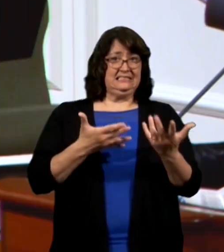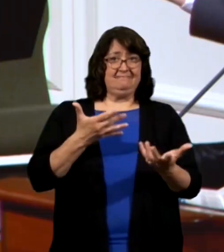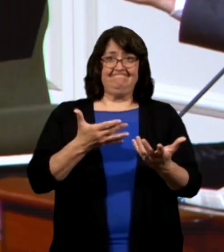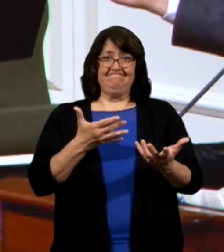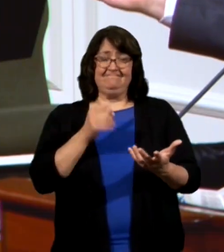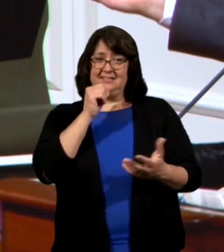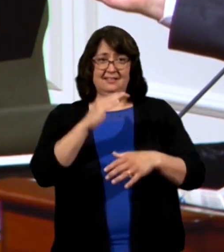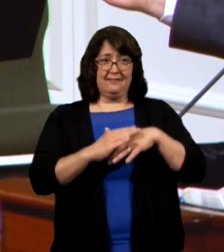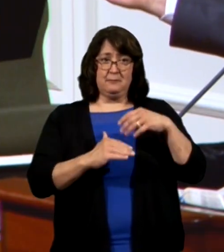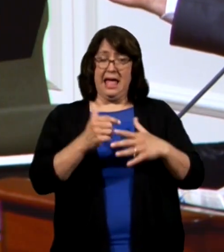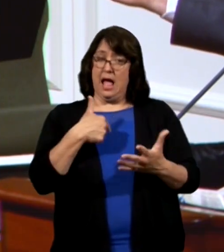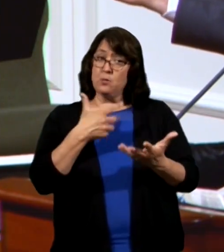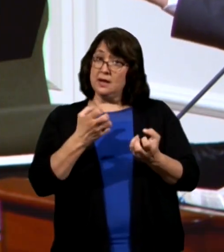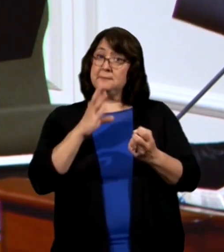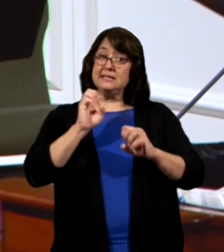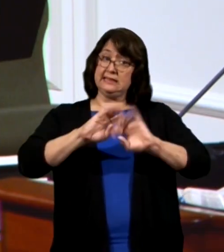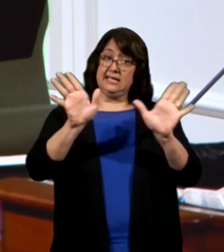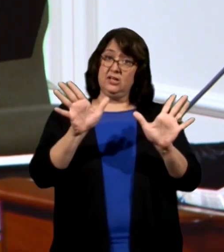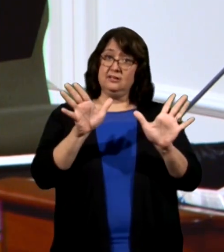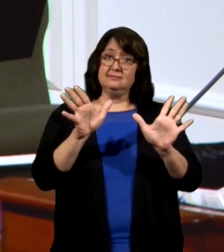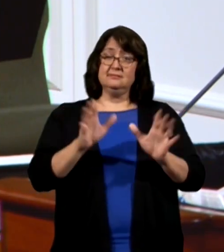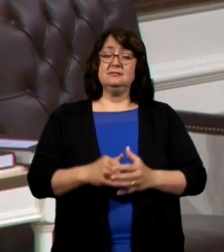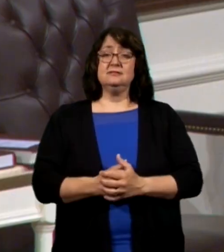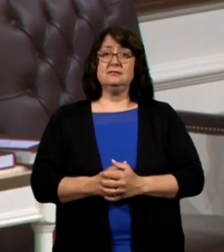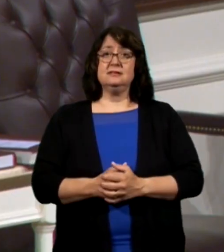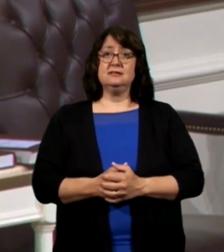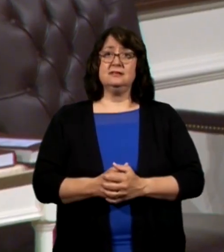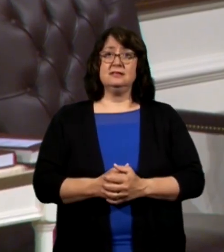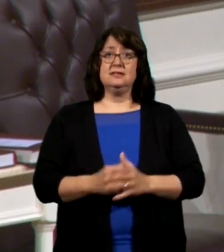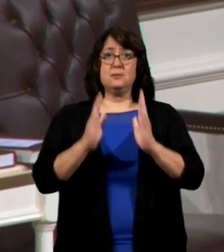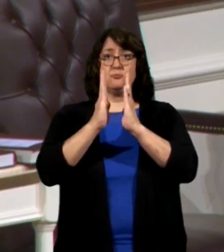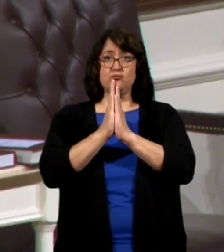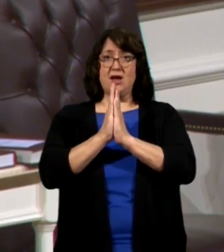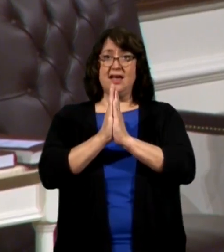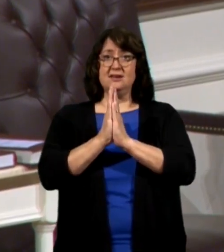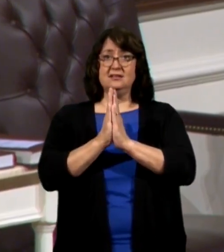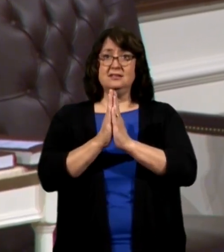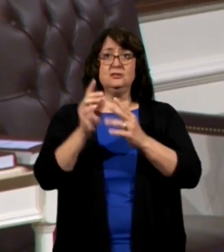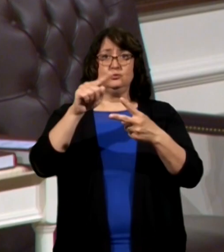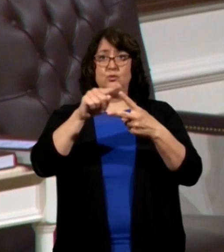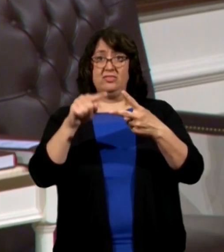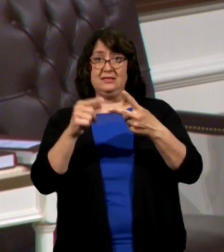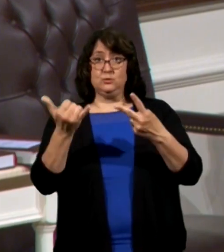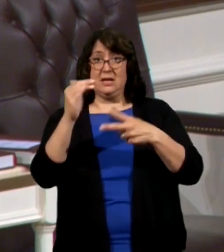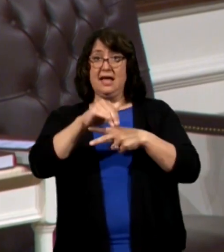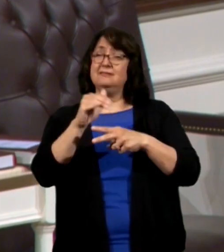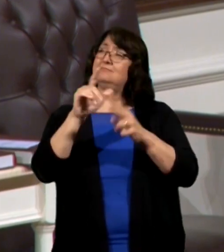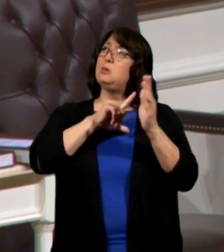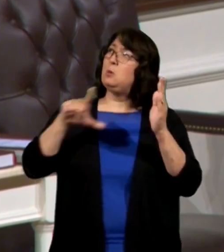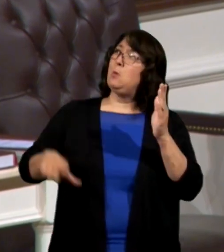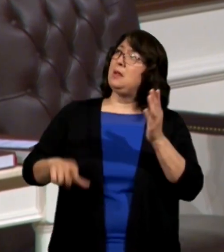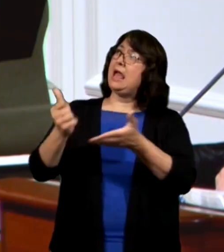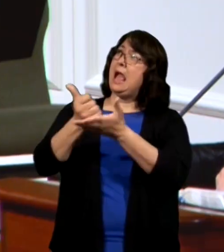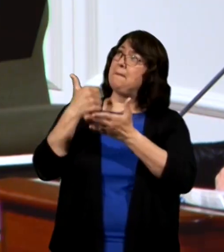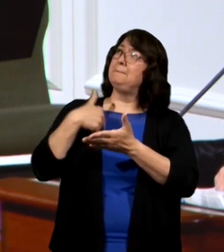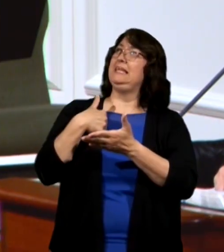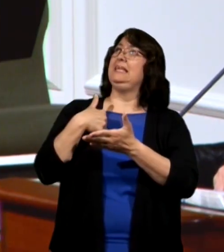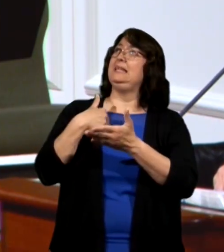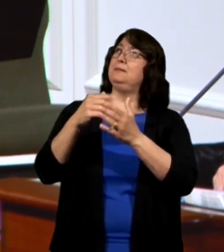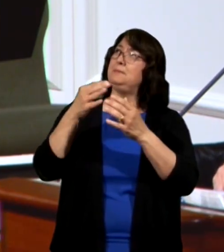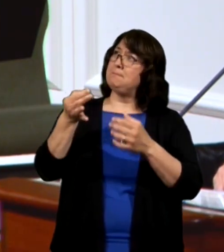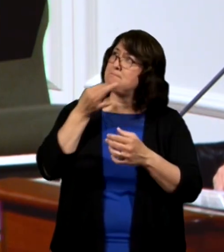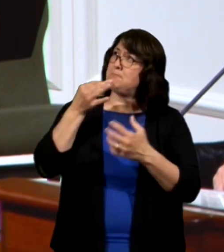clear. And so the prayer target tonight, just two things. Lord, help me to be